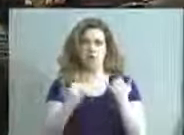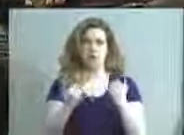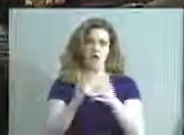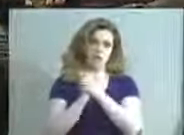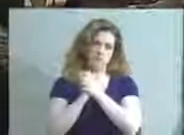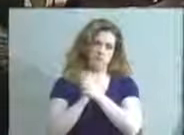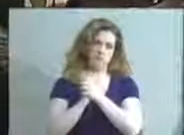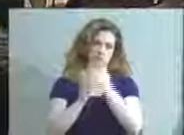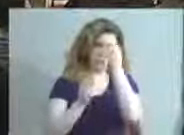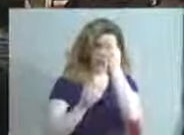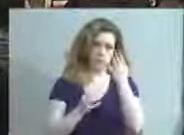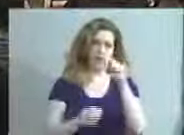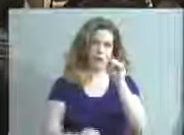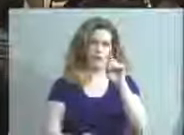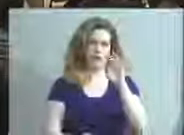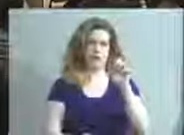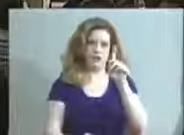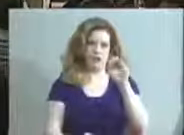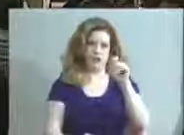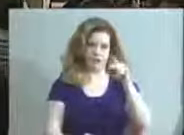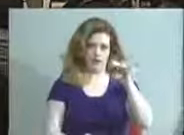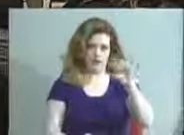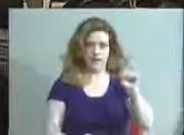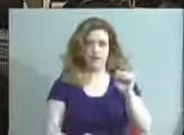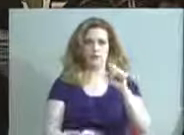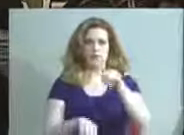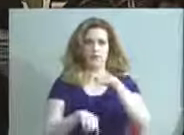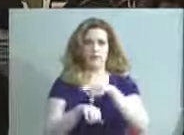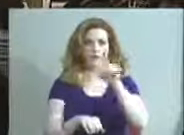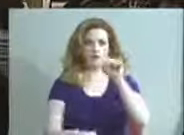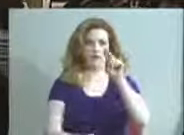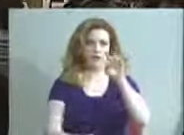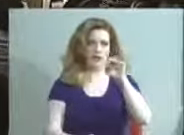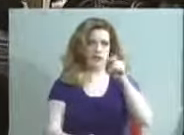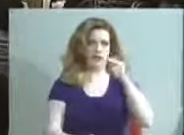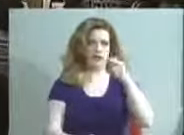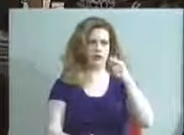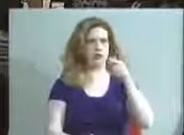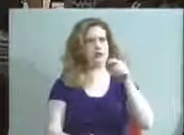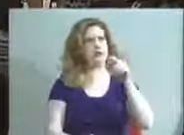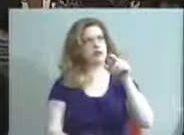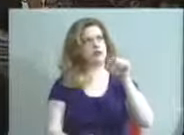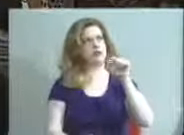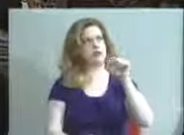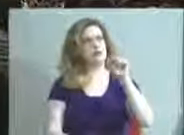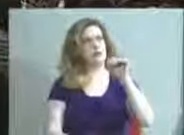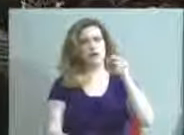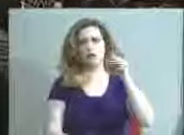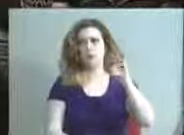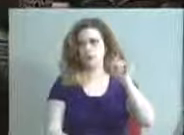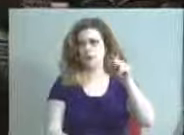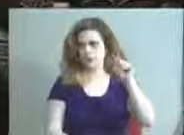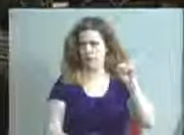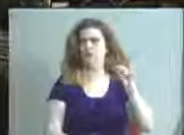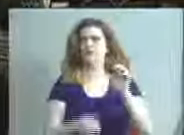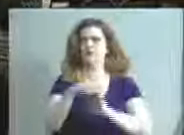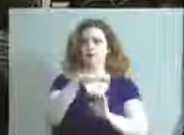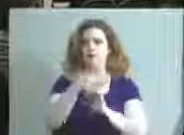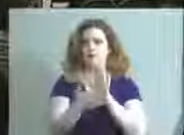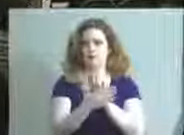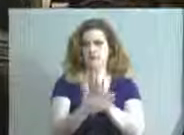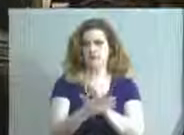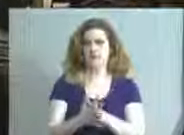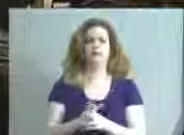congratulations to Michelle Kiggins, principal of Board Rangelland Elementary School. . .